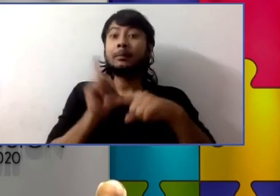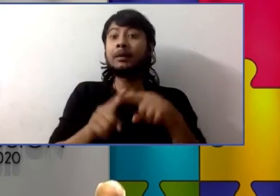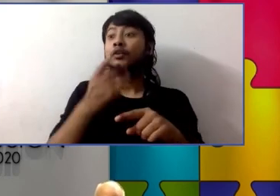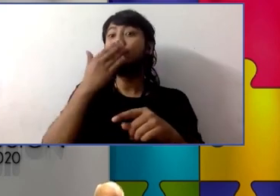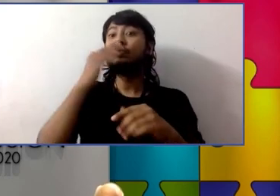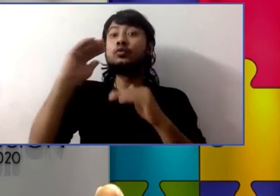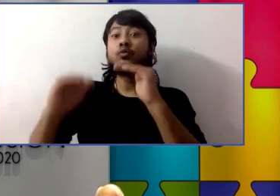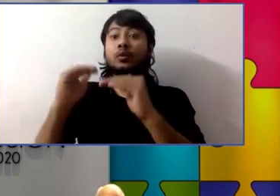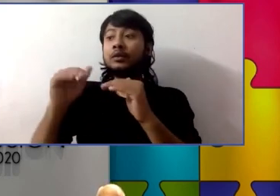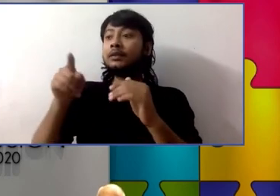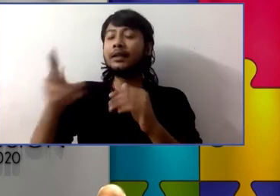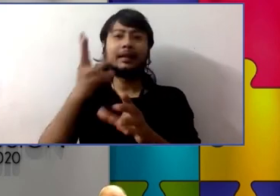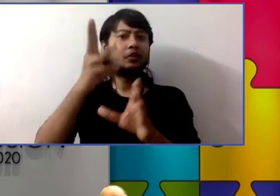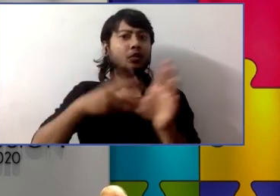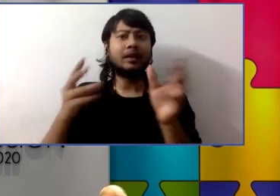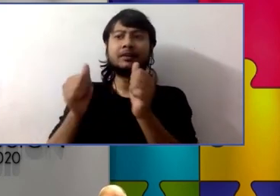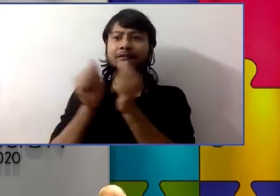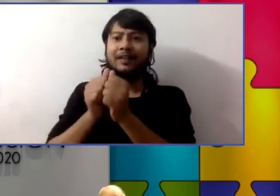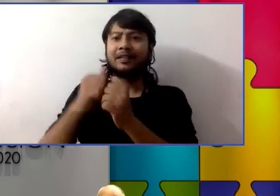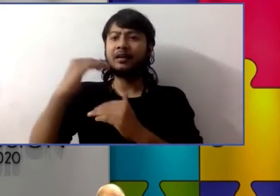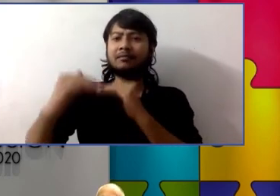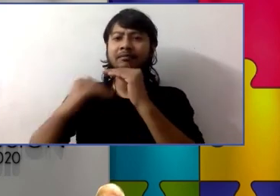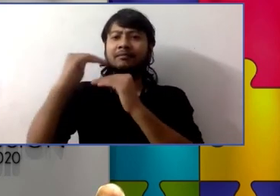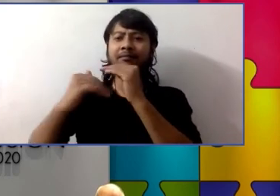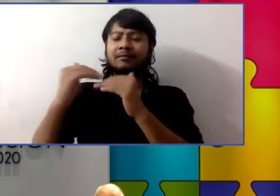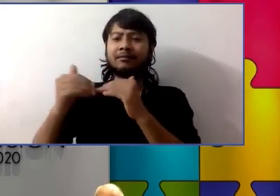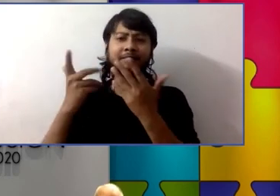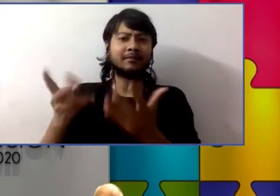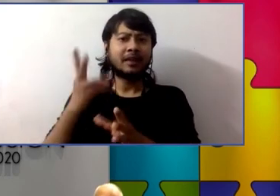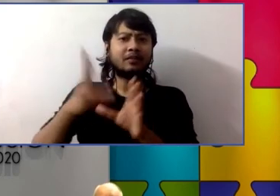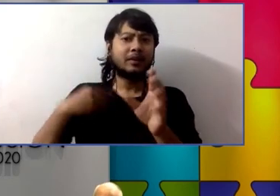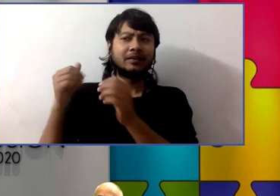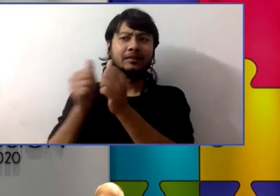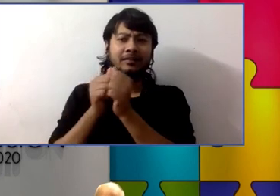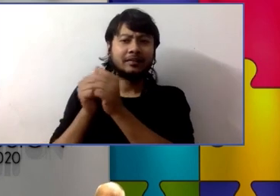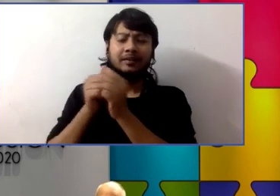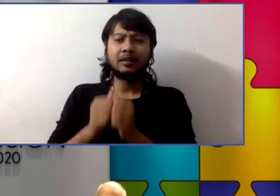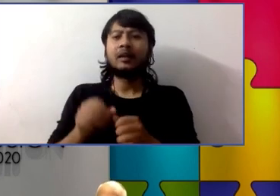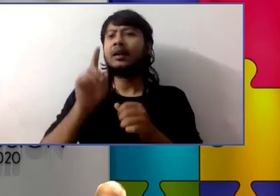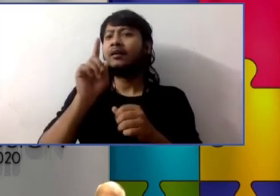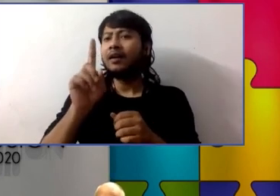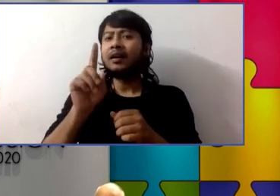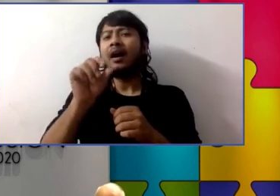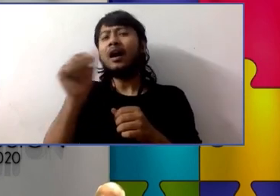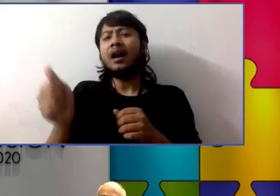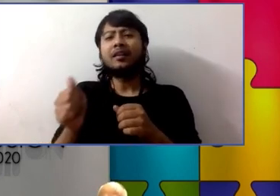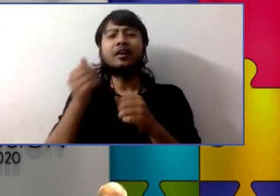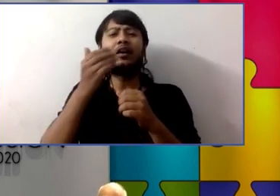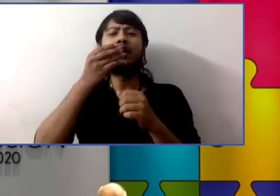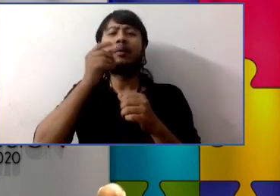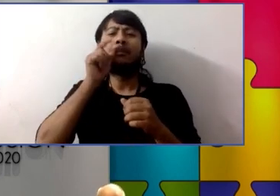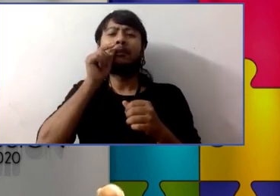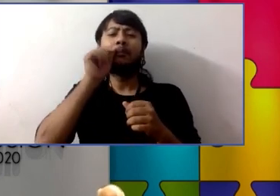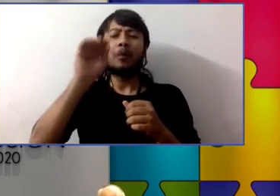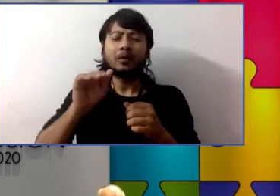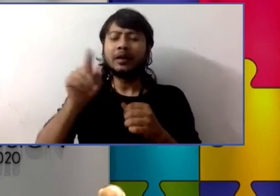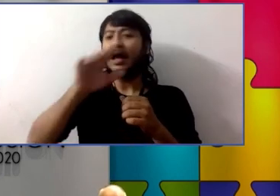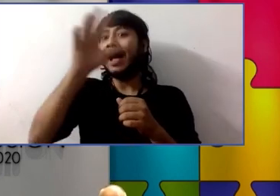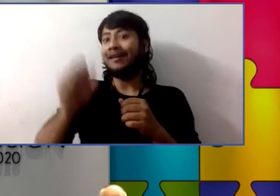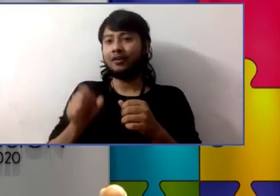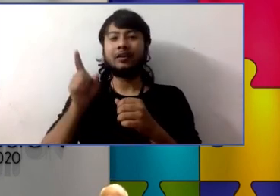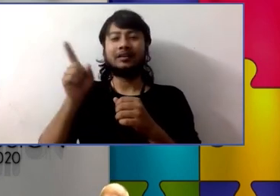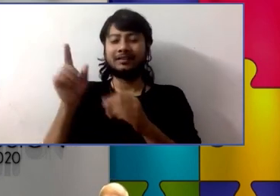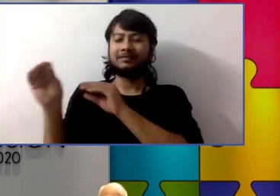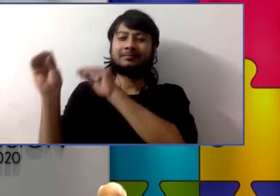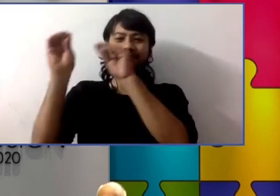for three straight years and so one day when a little child came from another country from africa and came to this classroom knowing